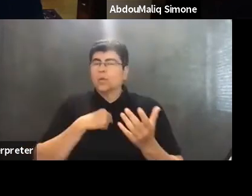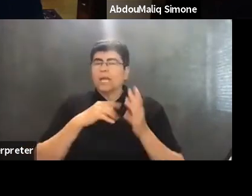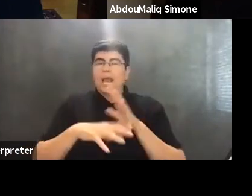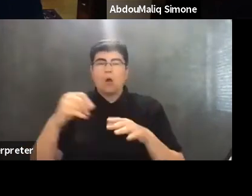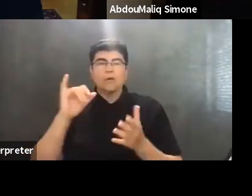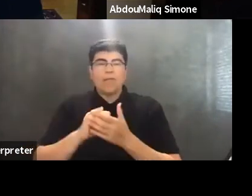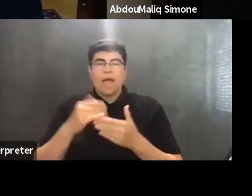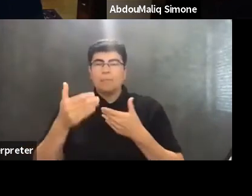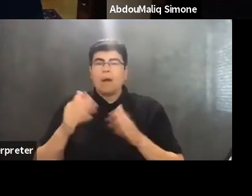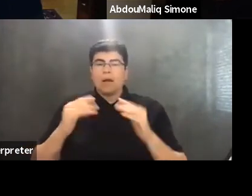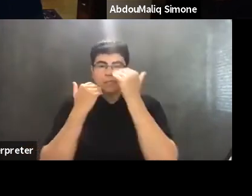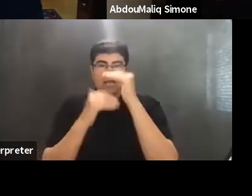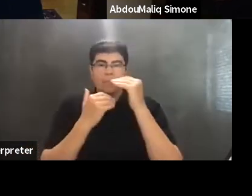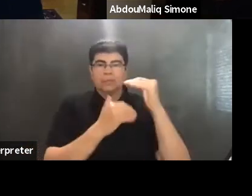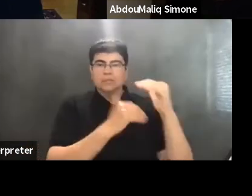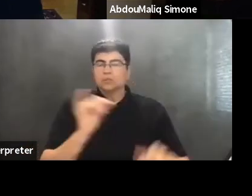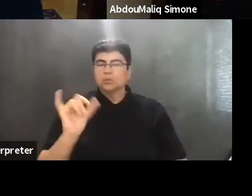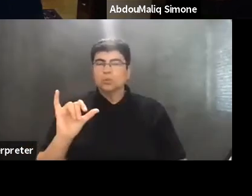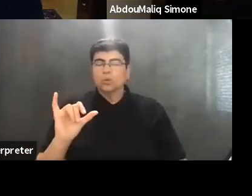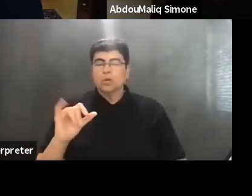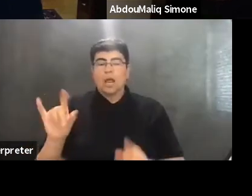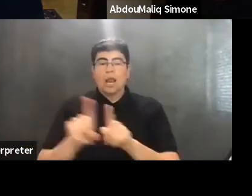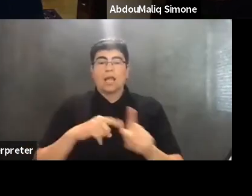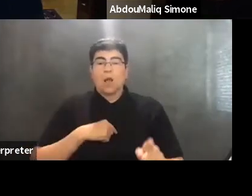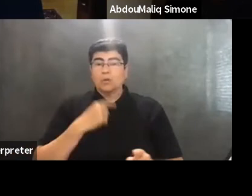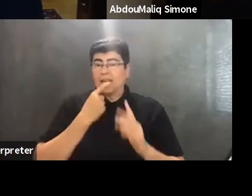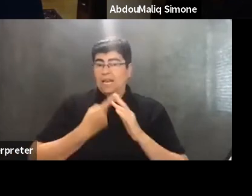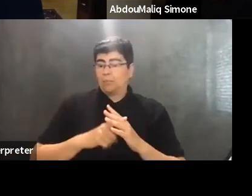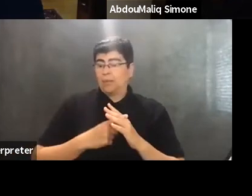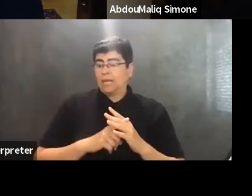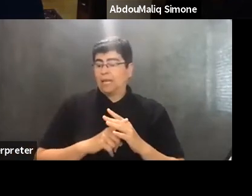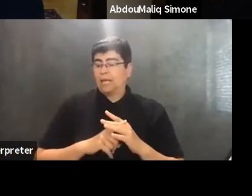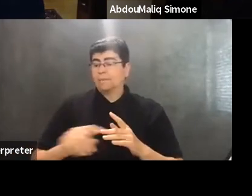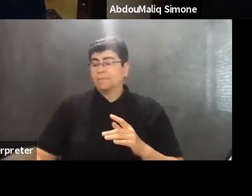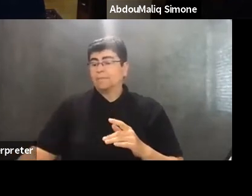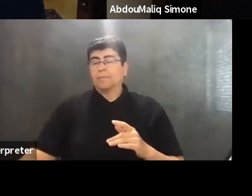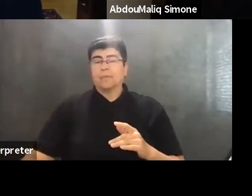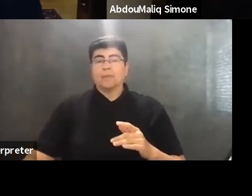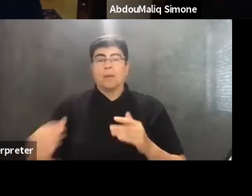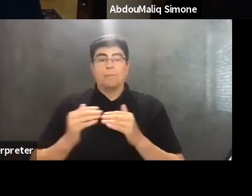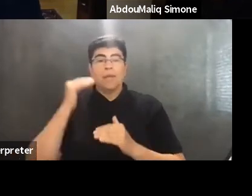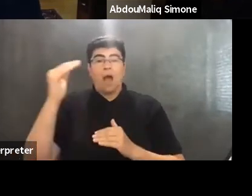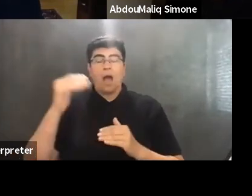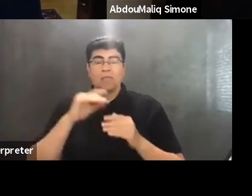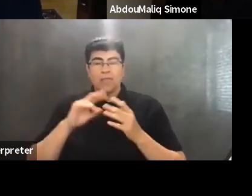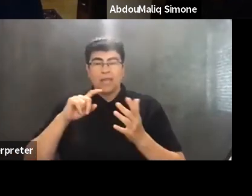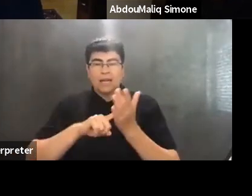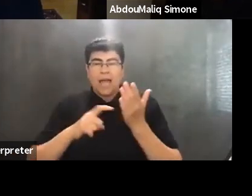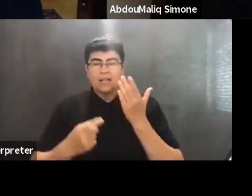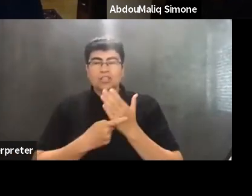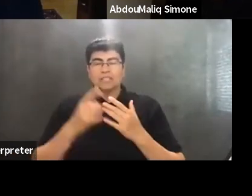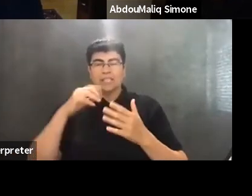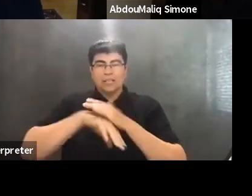boxes as well. Um, and as I was saying right at the beginning, beyond just the analogies into the